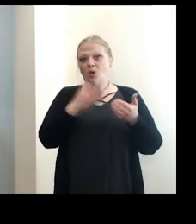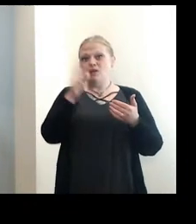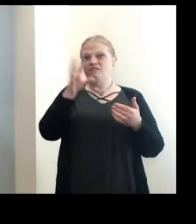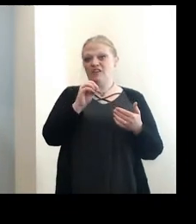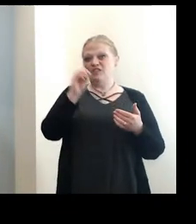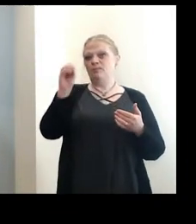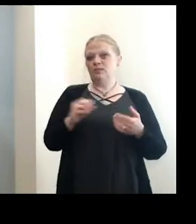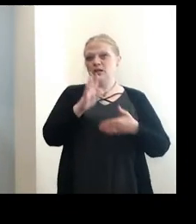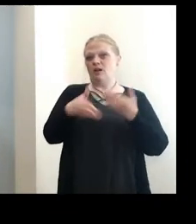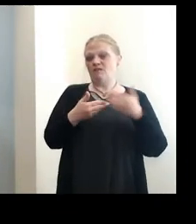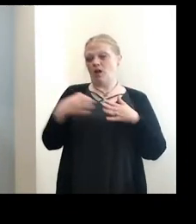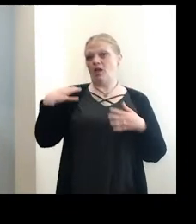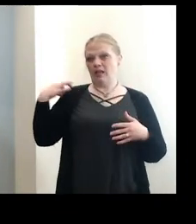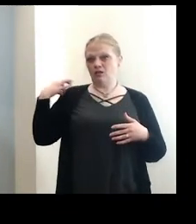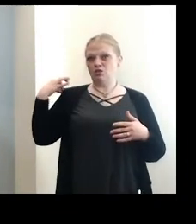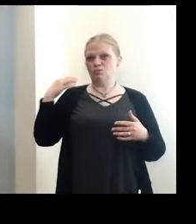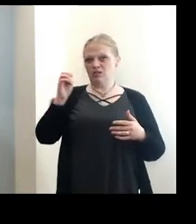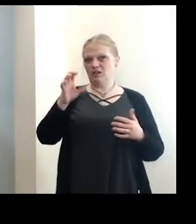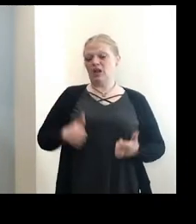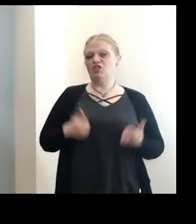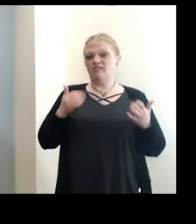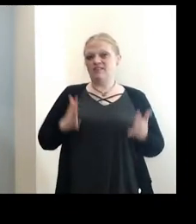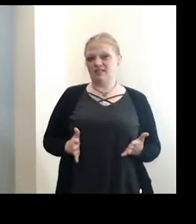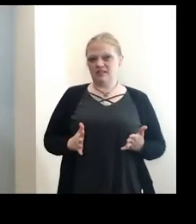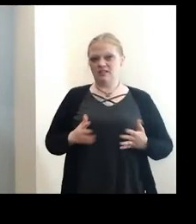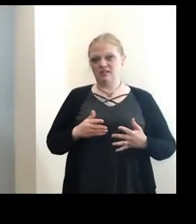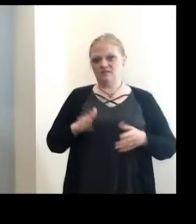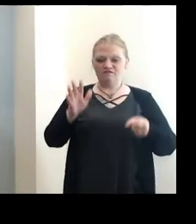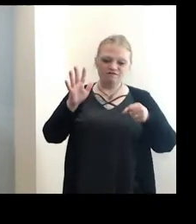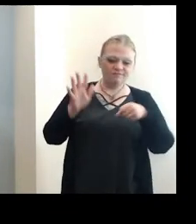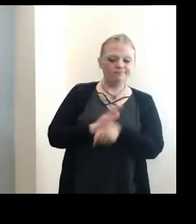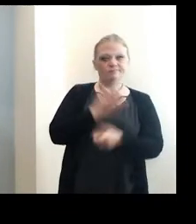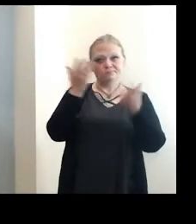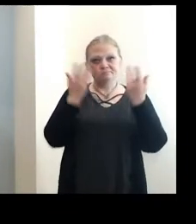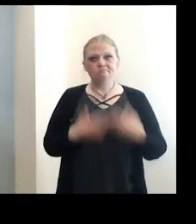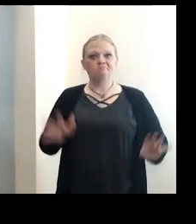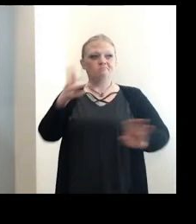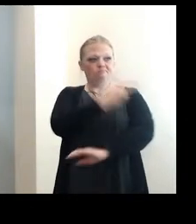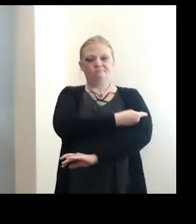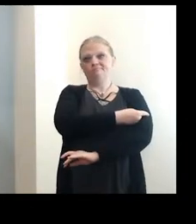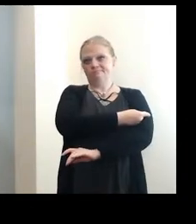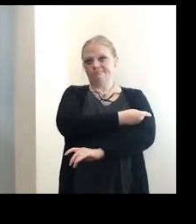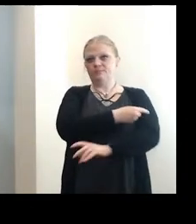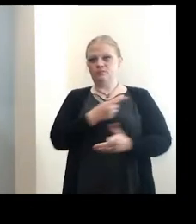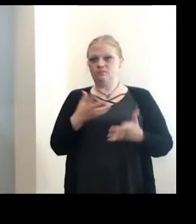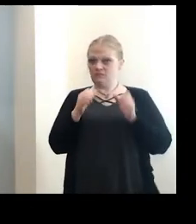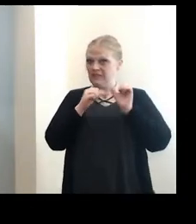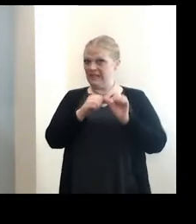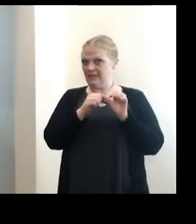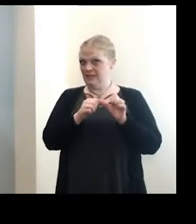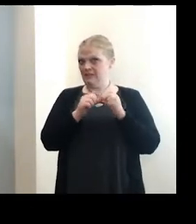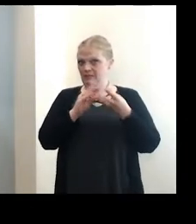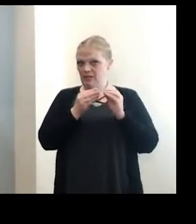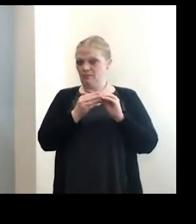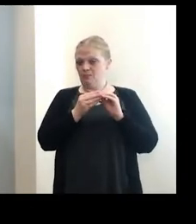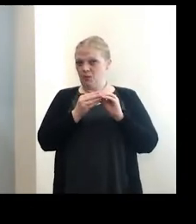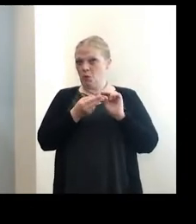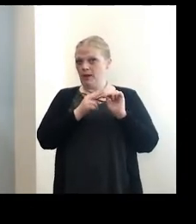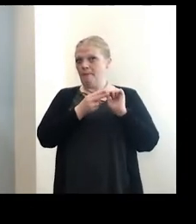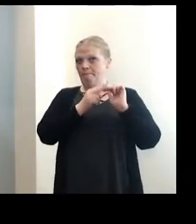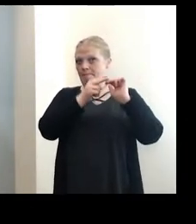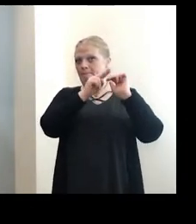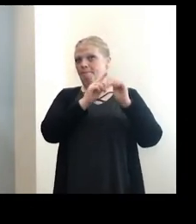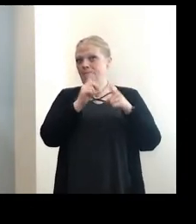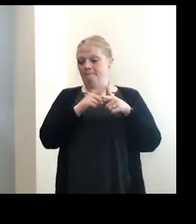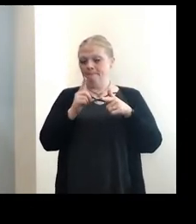of all eligible Erie County residents are fully vaccinated. So that's, we want to keep that number going up and so